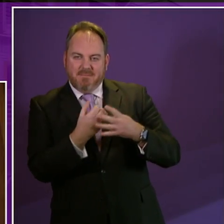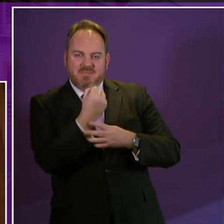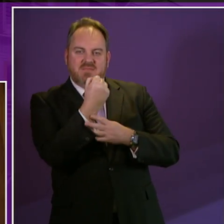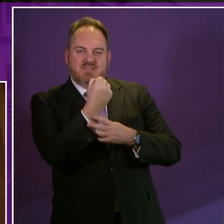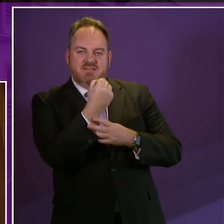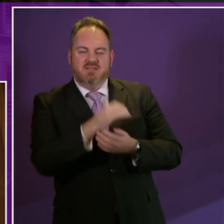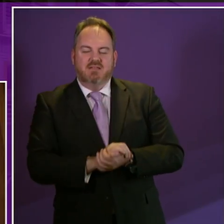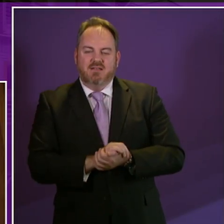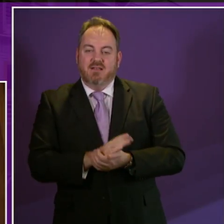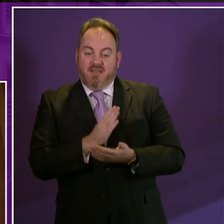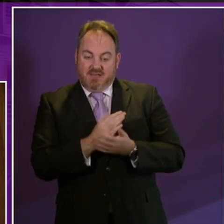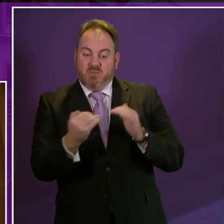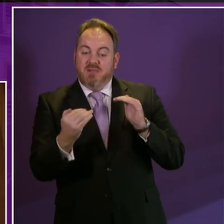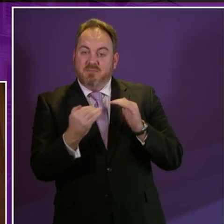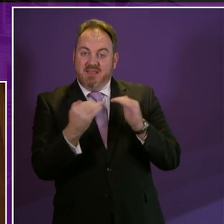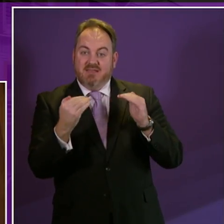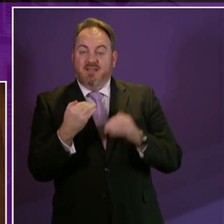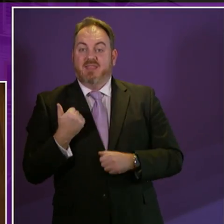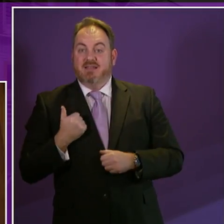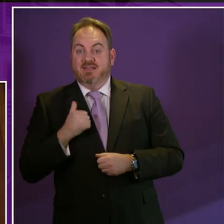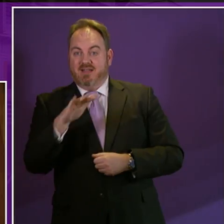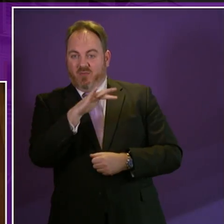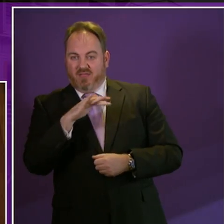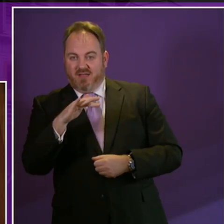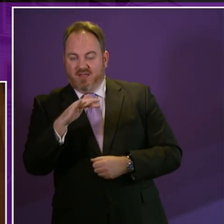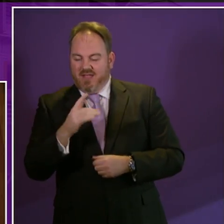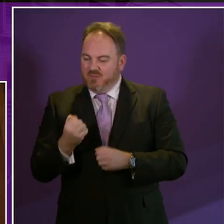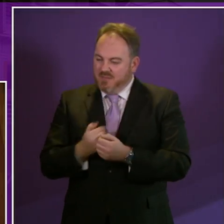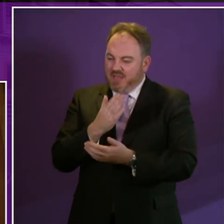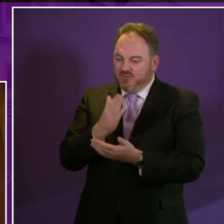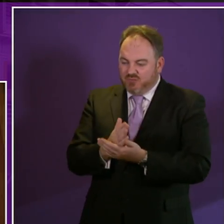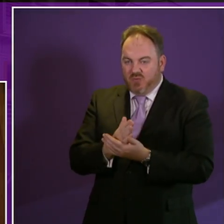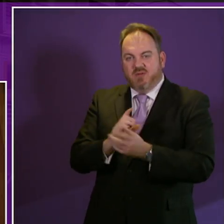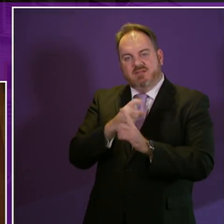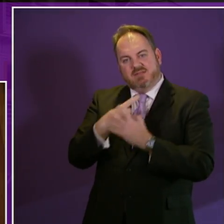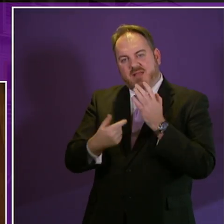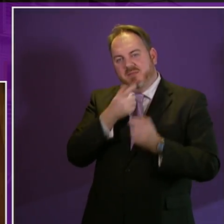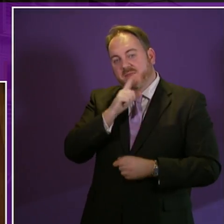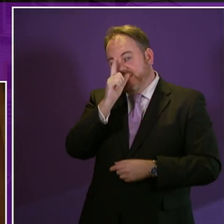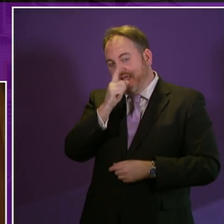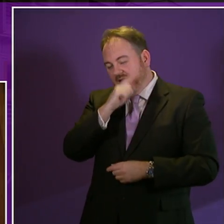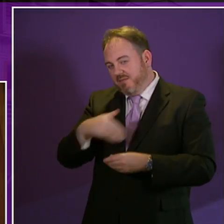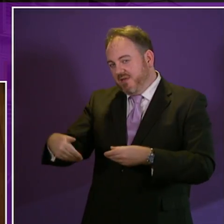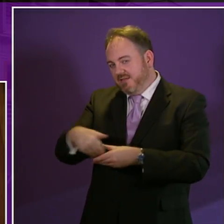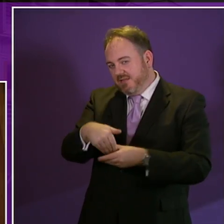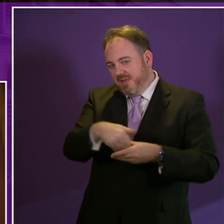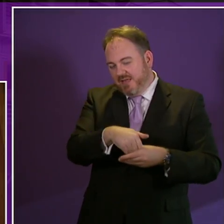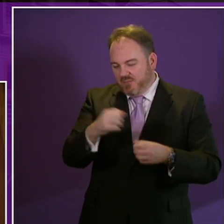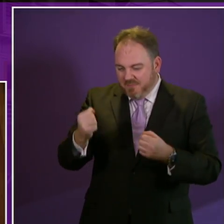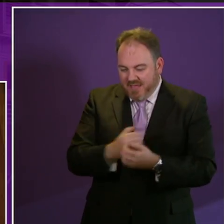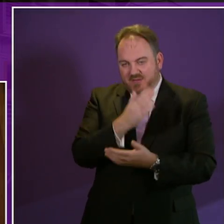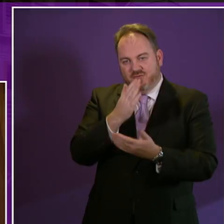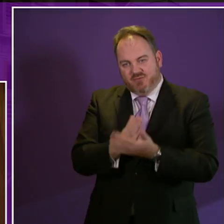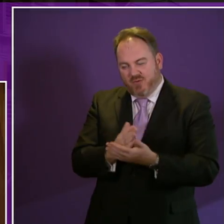living, meet needs and work together to enable life choices, opportunity and participation. That gives us a start to make sure that people do